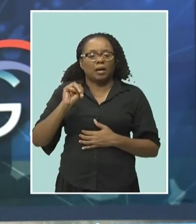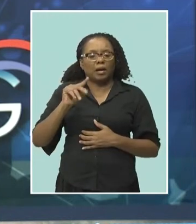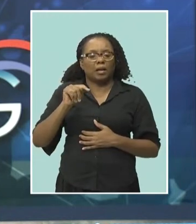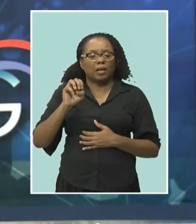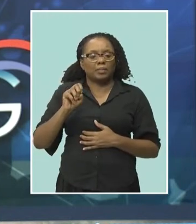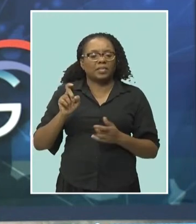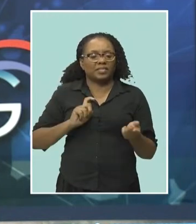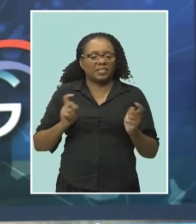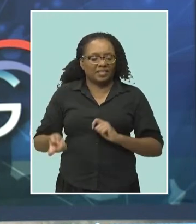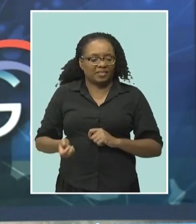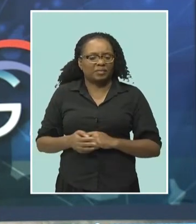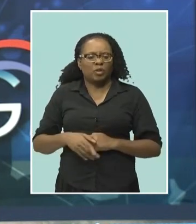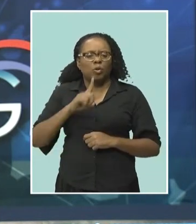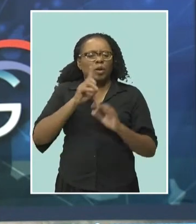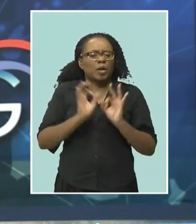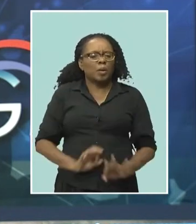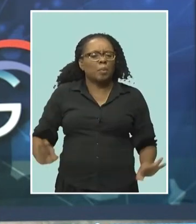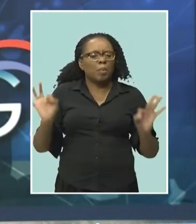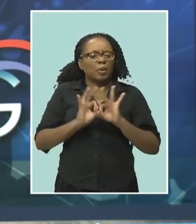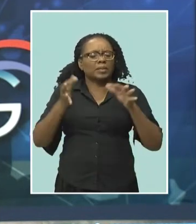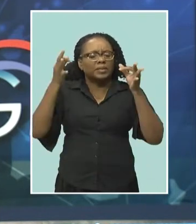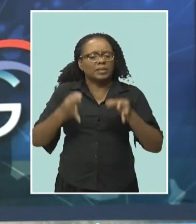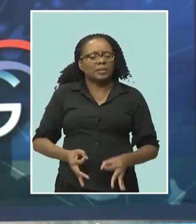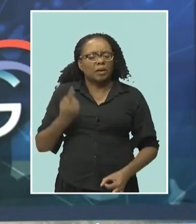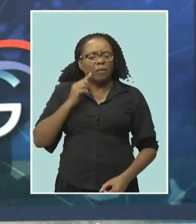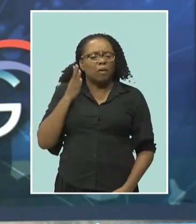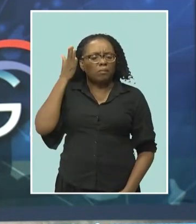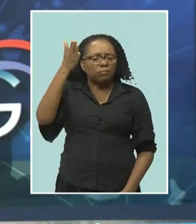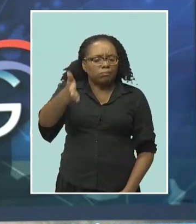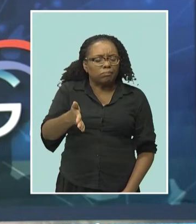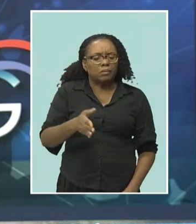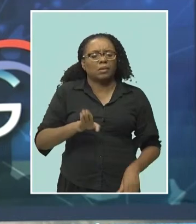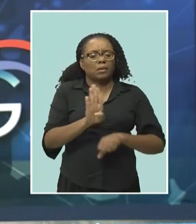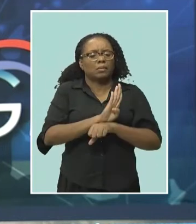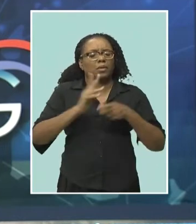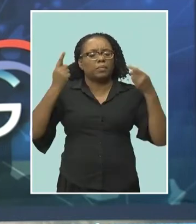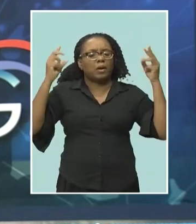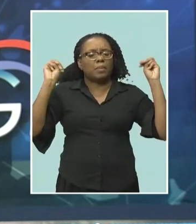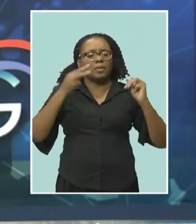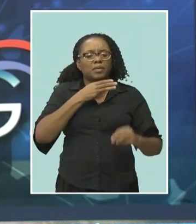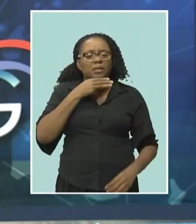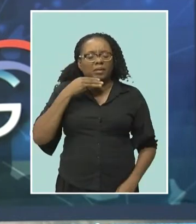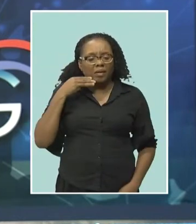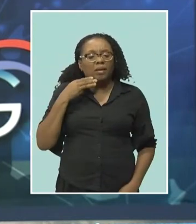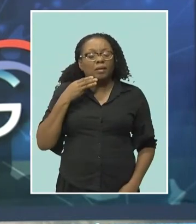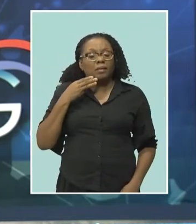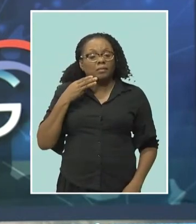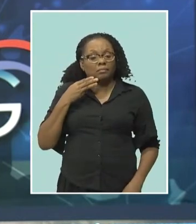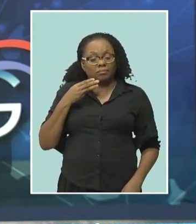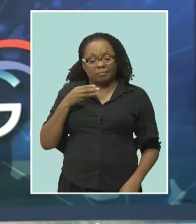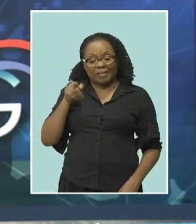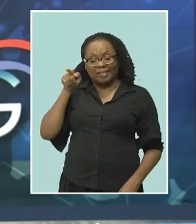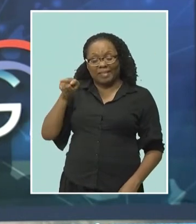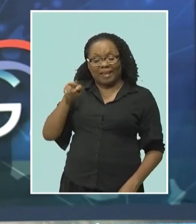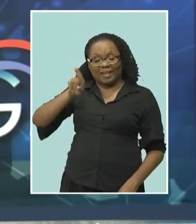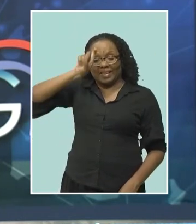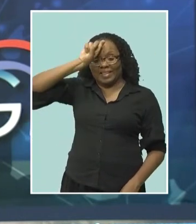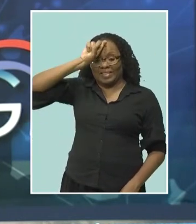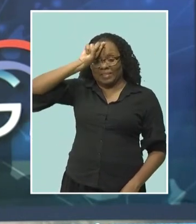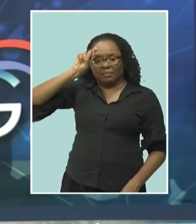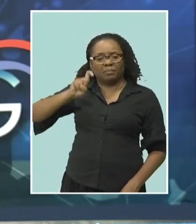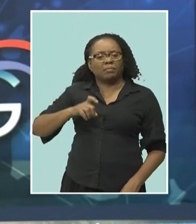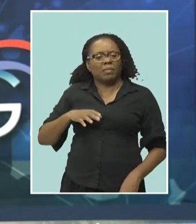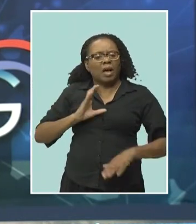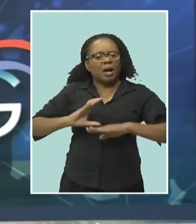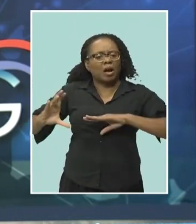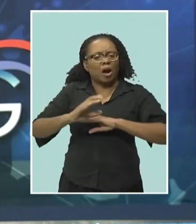decision as a significant move forward. Barbados Prime Minister Mia Amour Motley has been among the several Caribbean leaders pushing for such